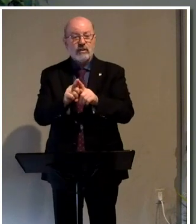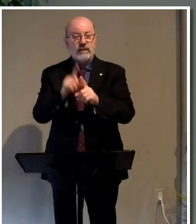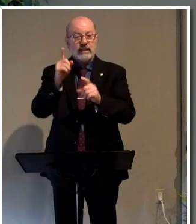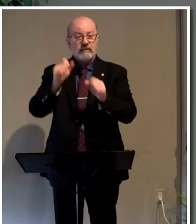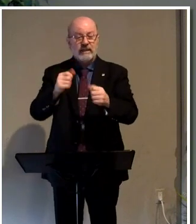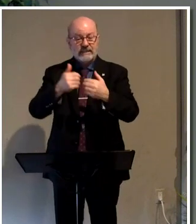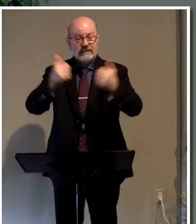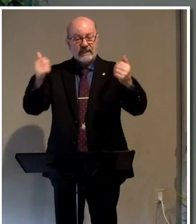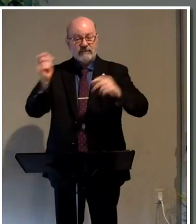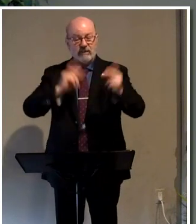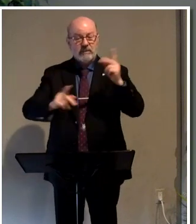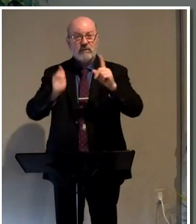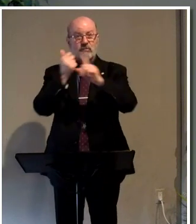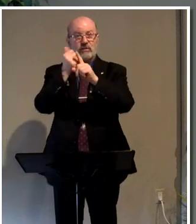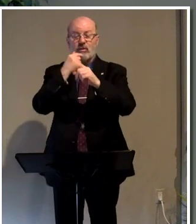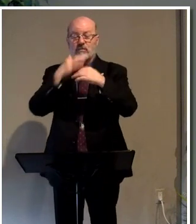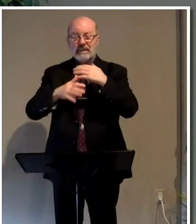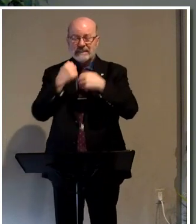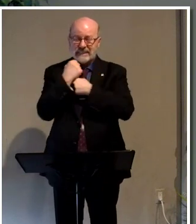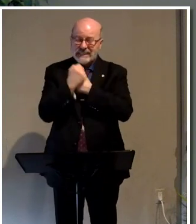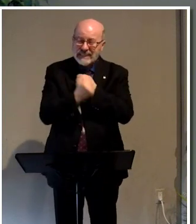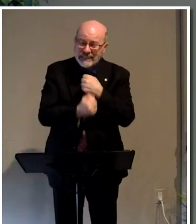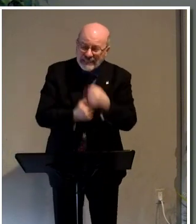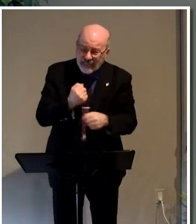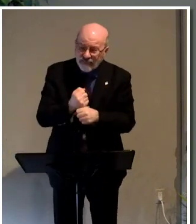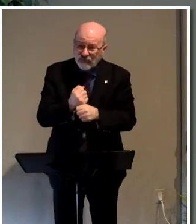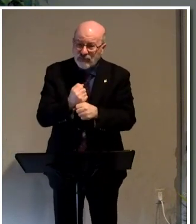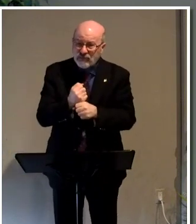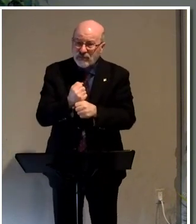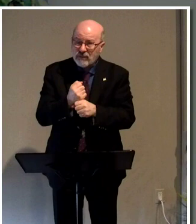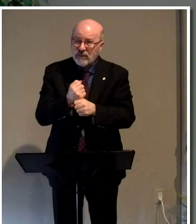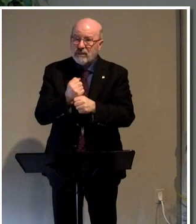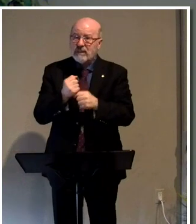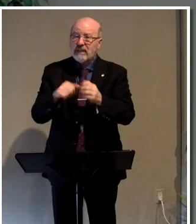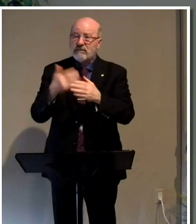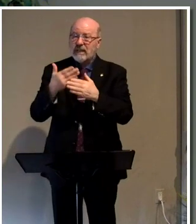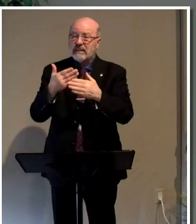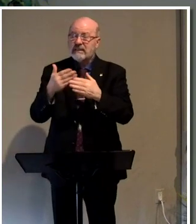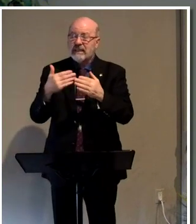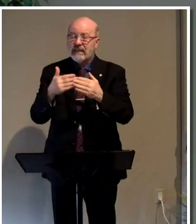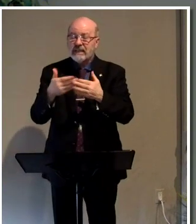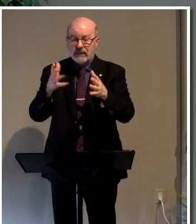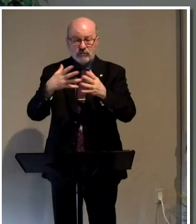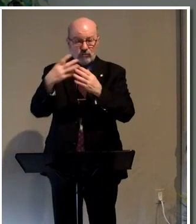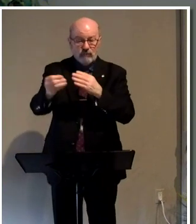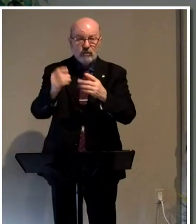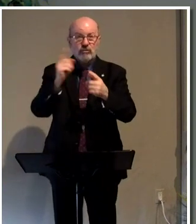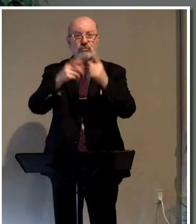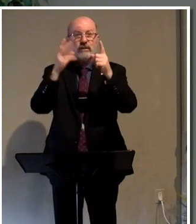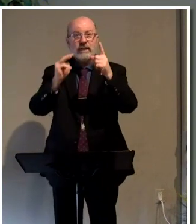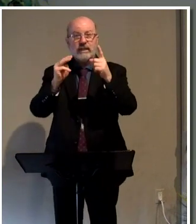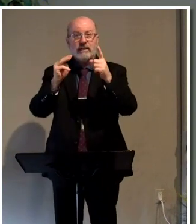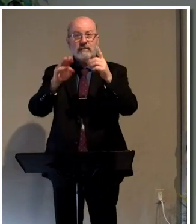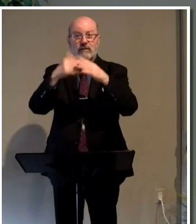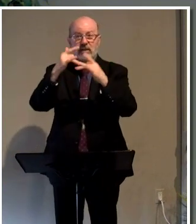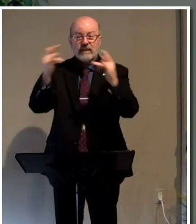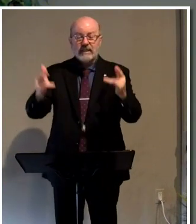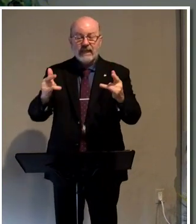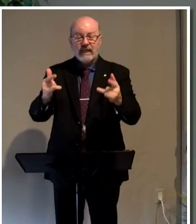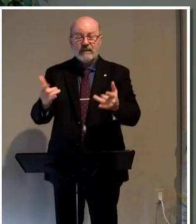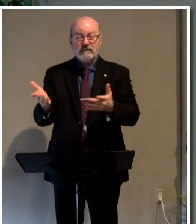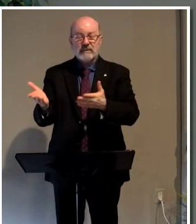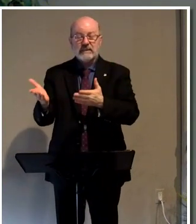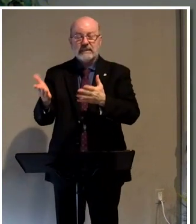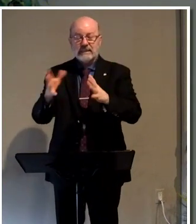sanctify the people with his own blood suffered without the gate. Let us go forth, therefore, unto him without the camp bearing his